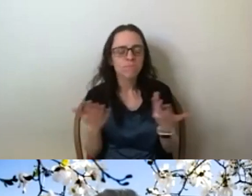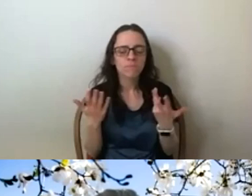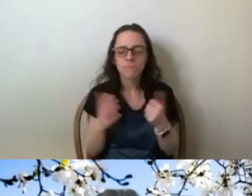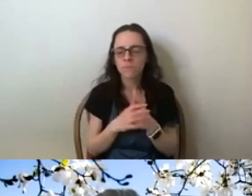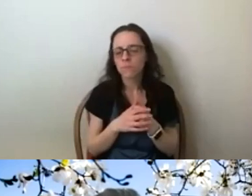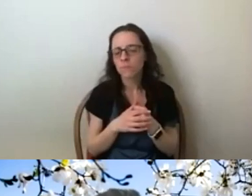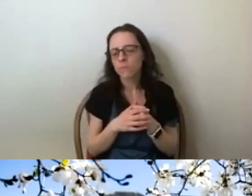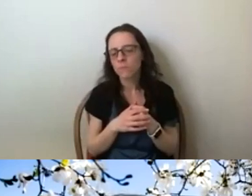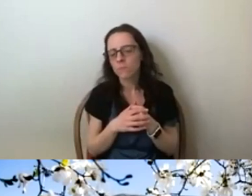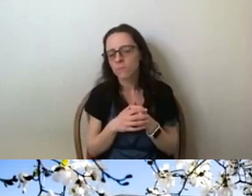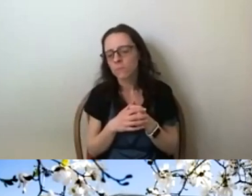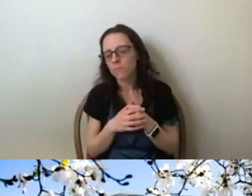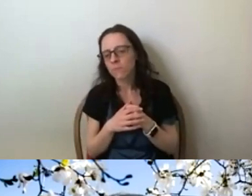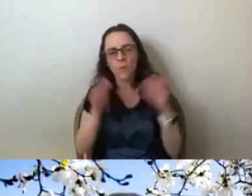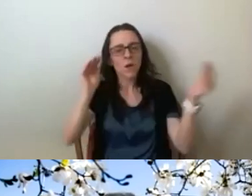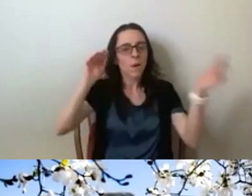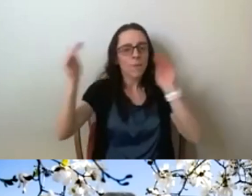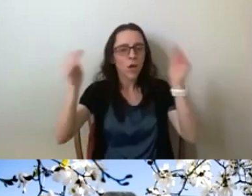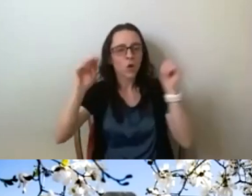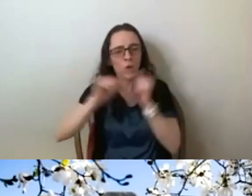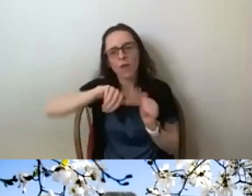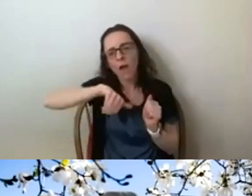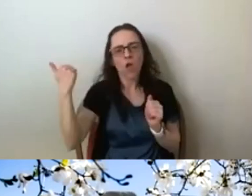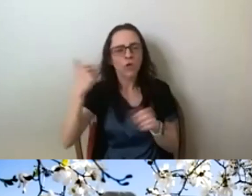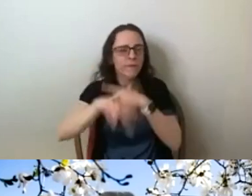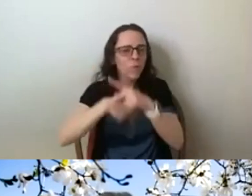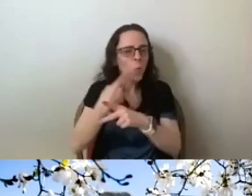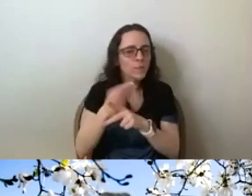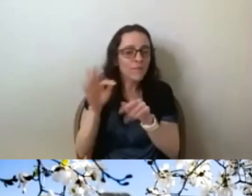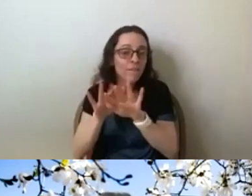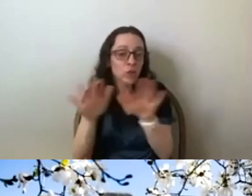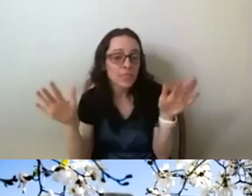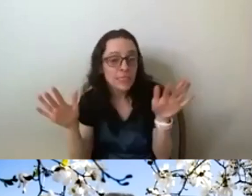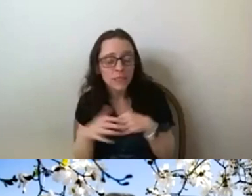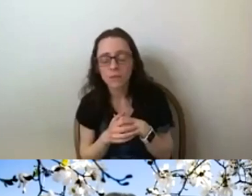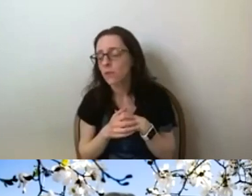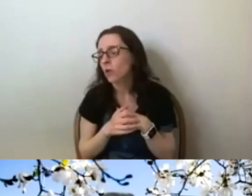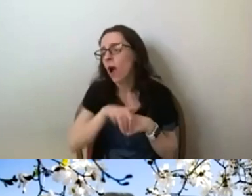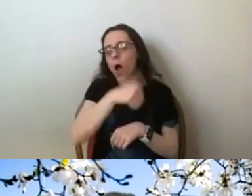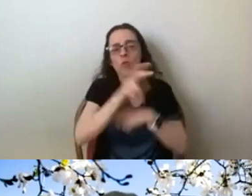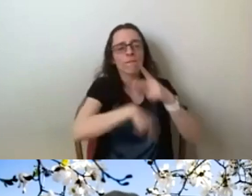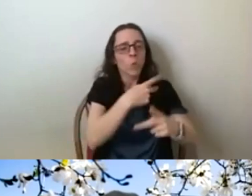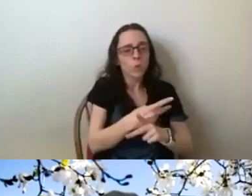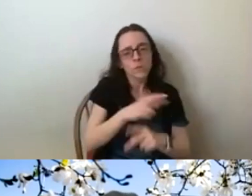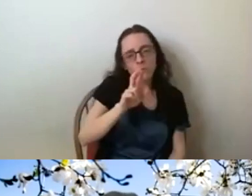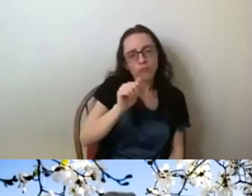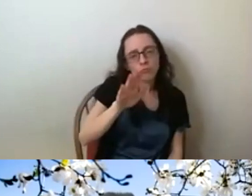of, um, diversity and other forms of, um, race and ethnic violence.